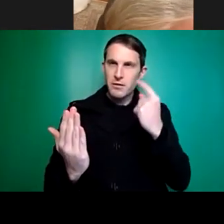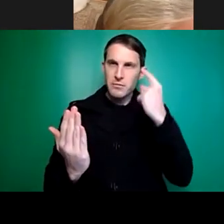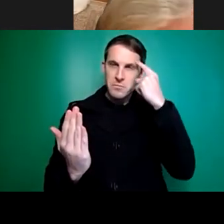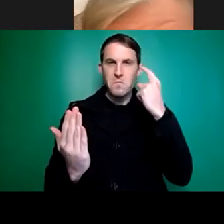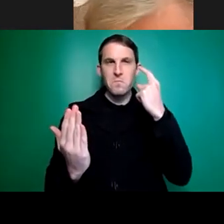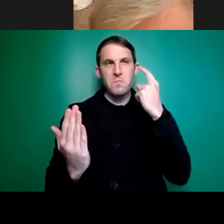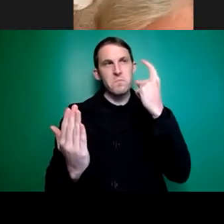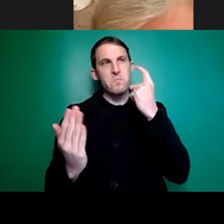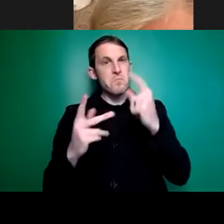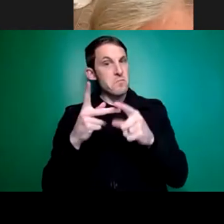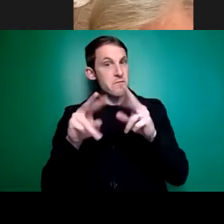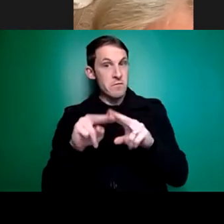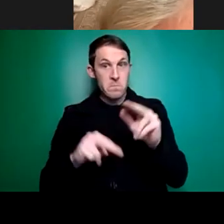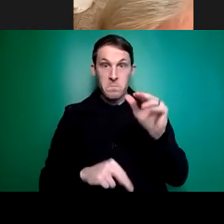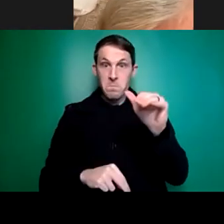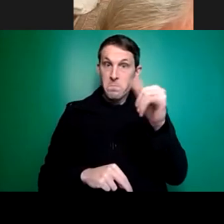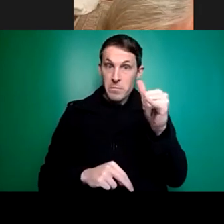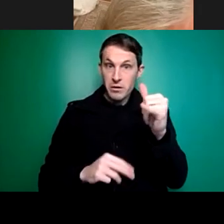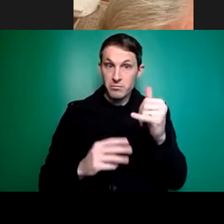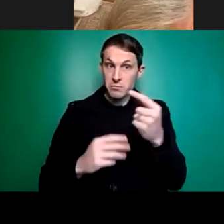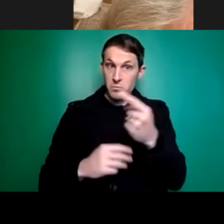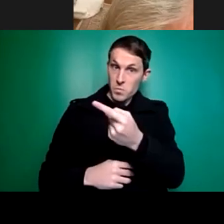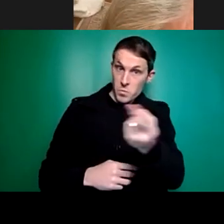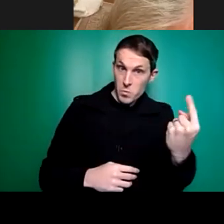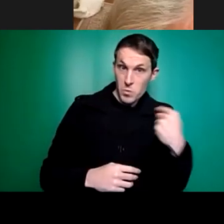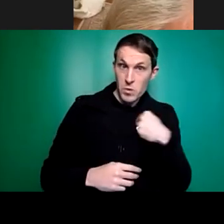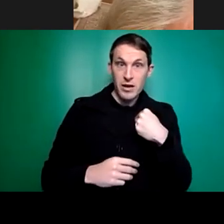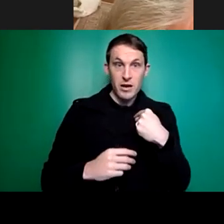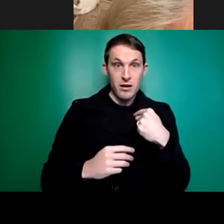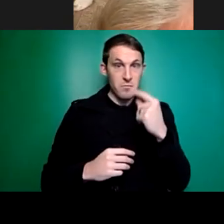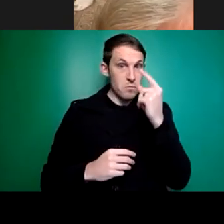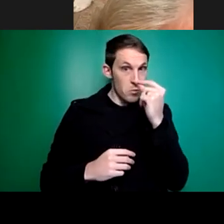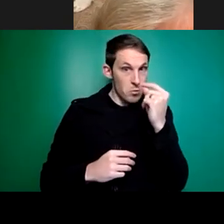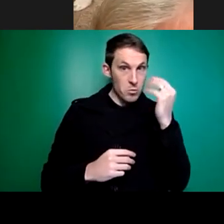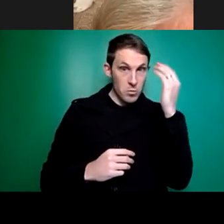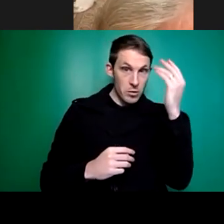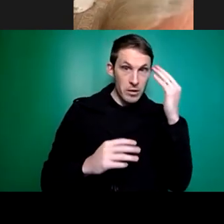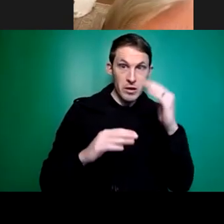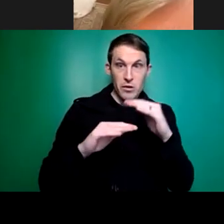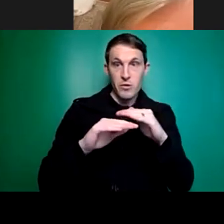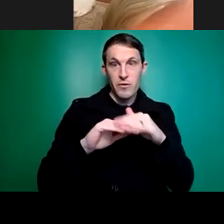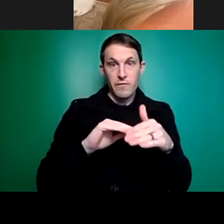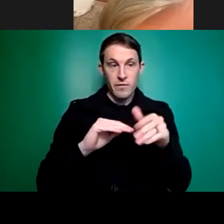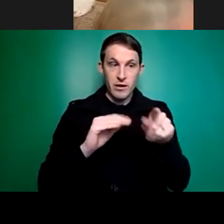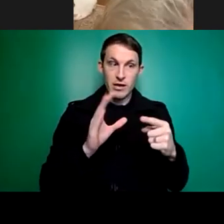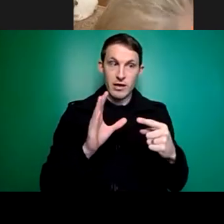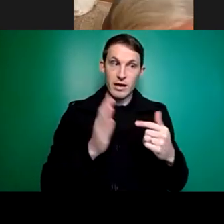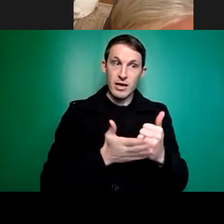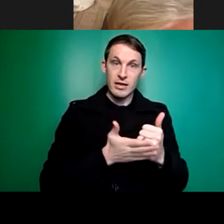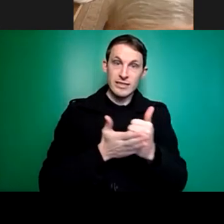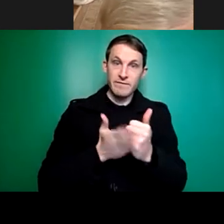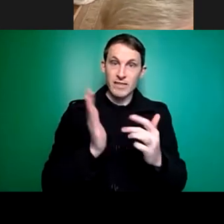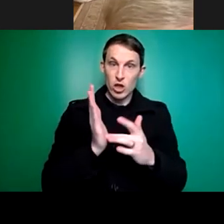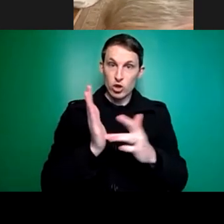something we should think about too in terms of separating assistive technology for all